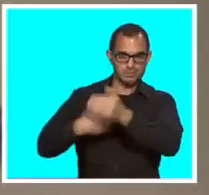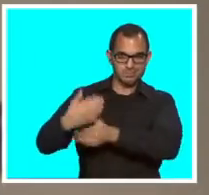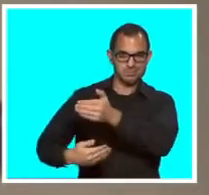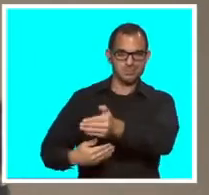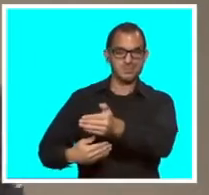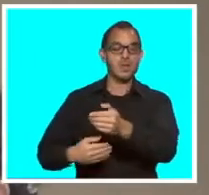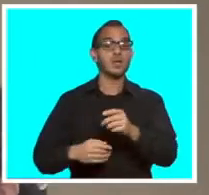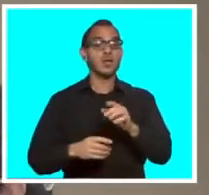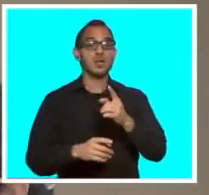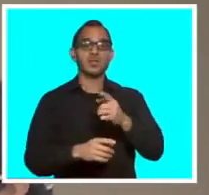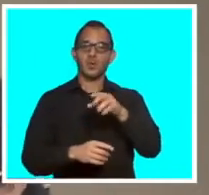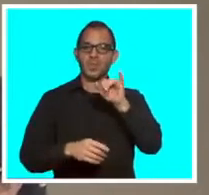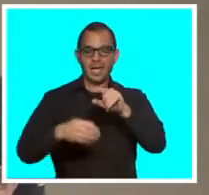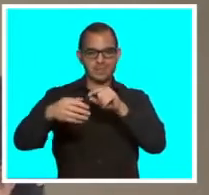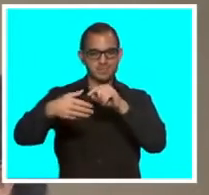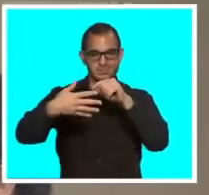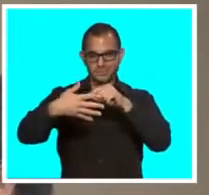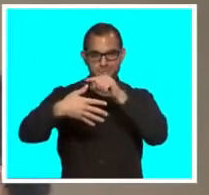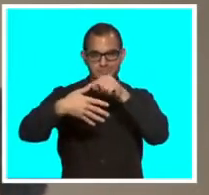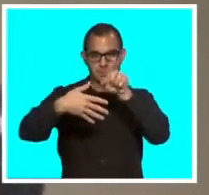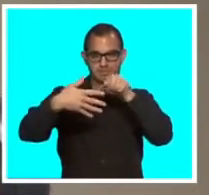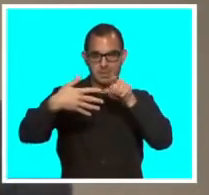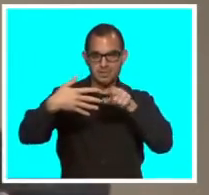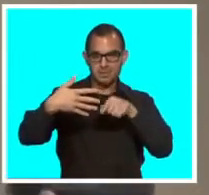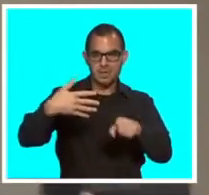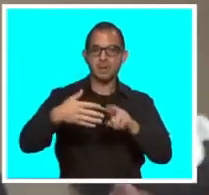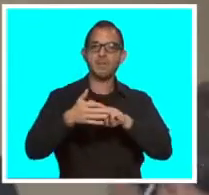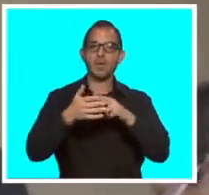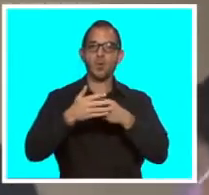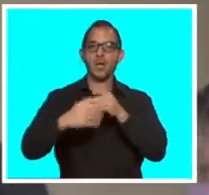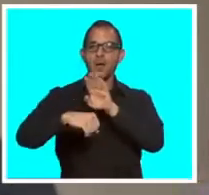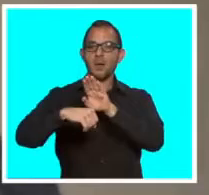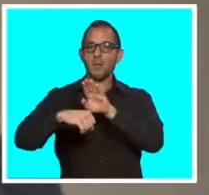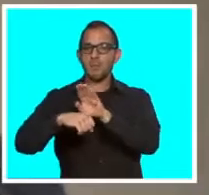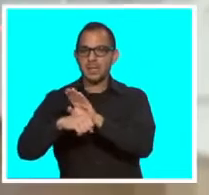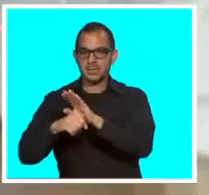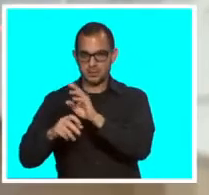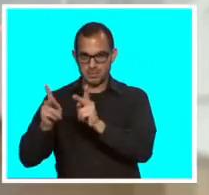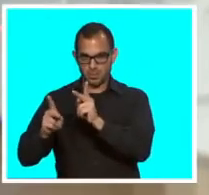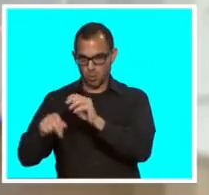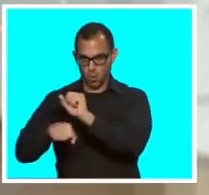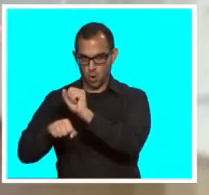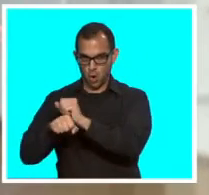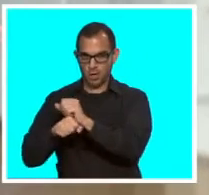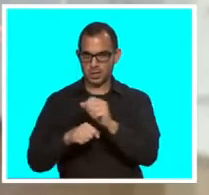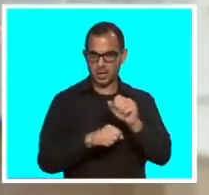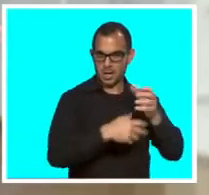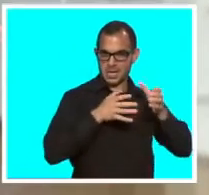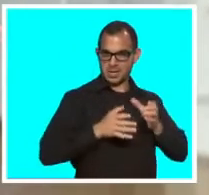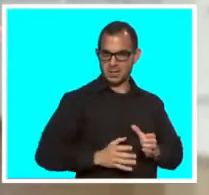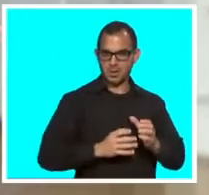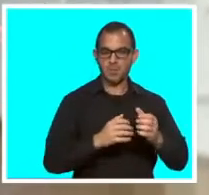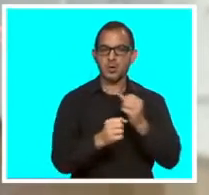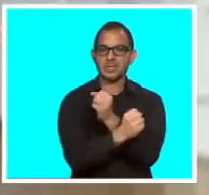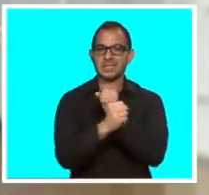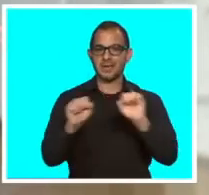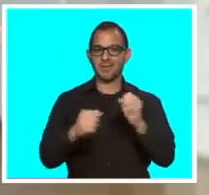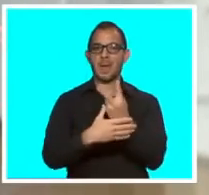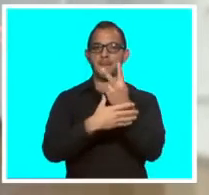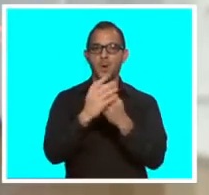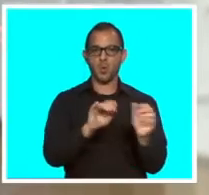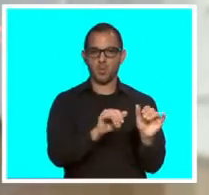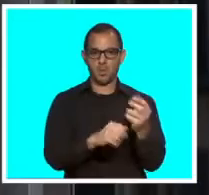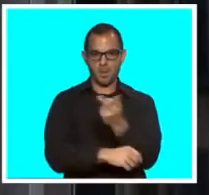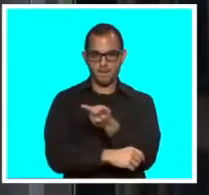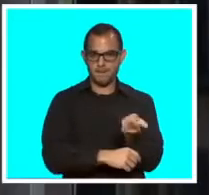to do. That checklist promises the city that employees and customers are protected. Businesses must provide sanitizers, require